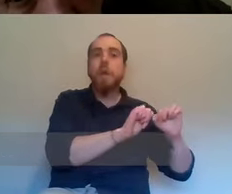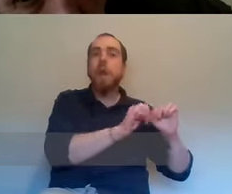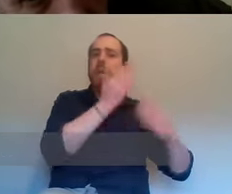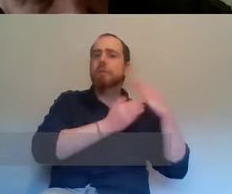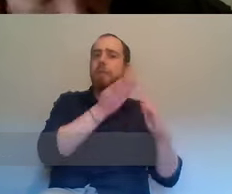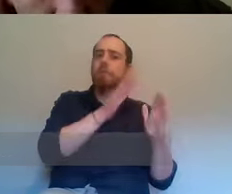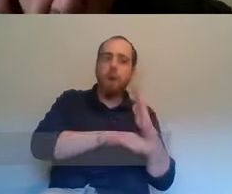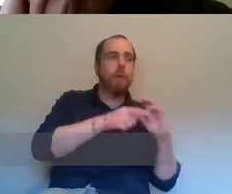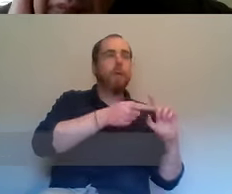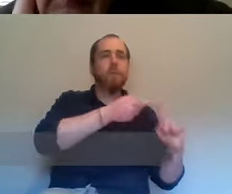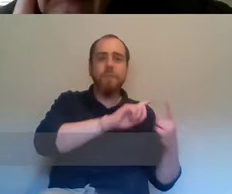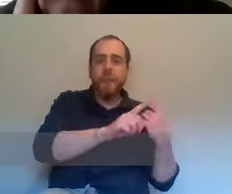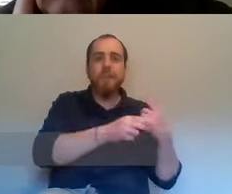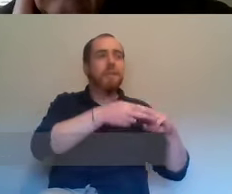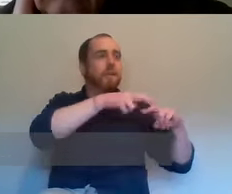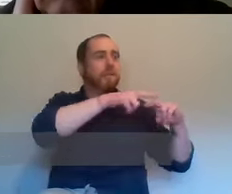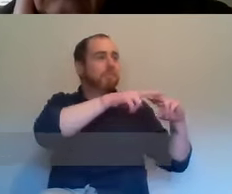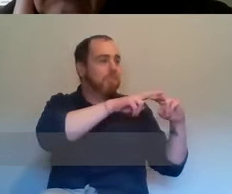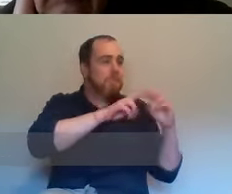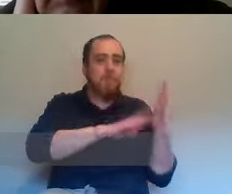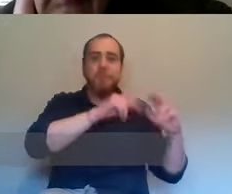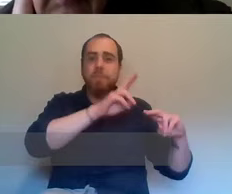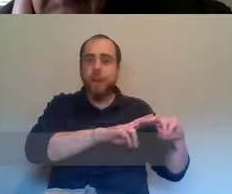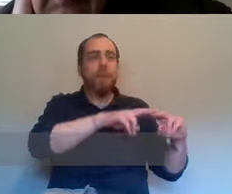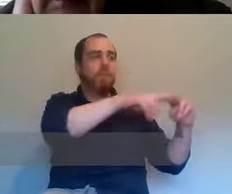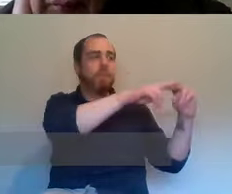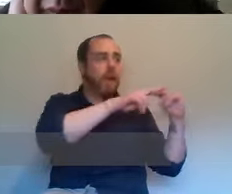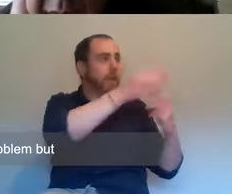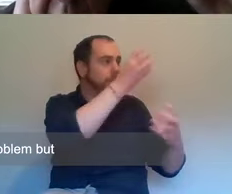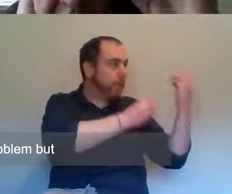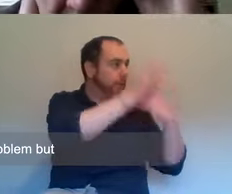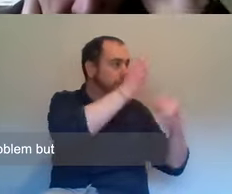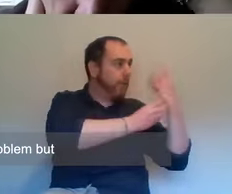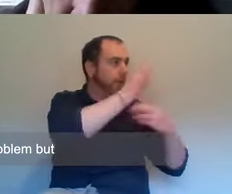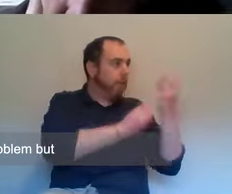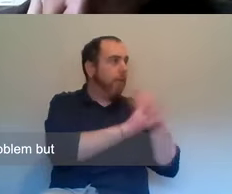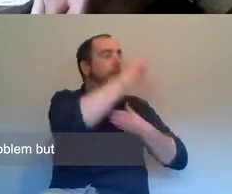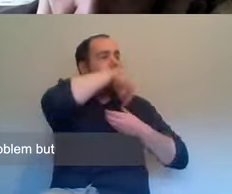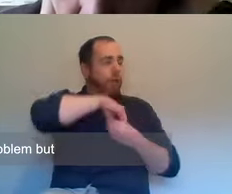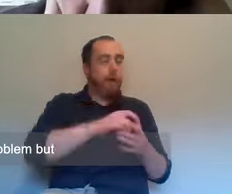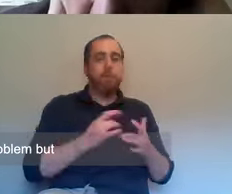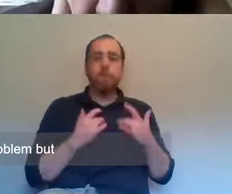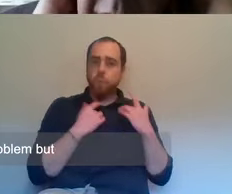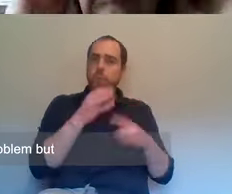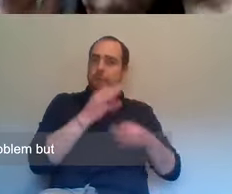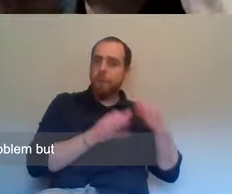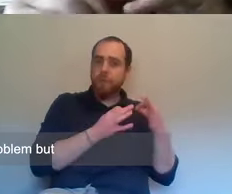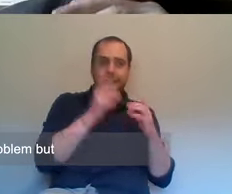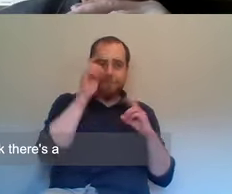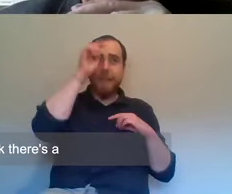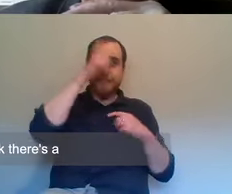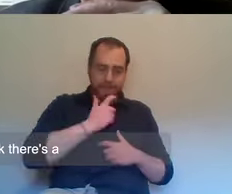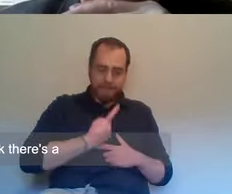parents. Um, and so that is to me a major problem, but it's doable.